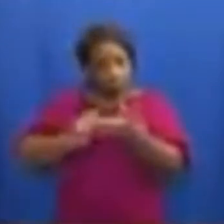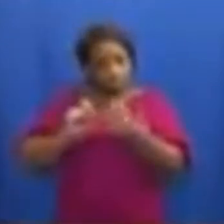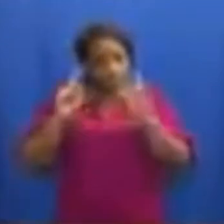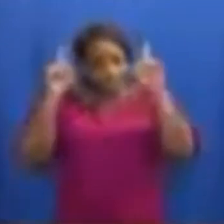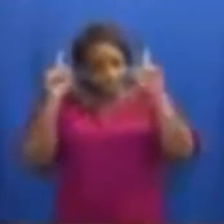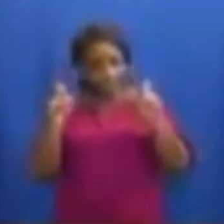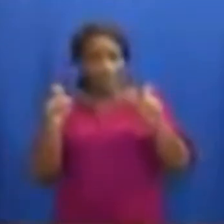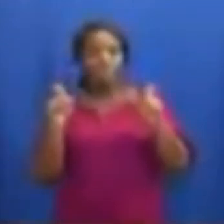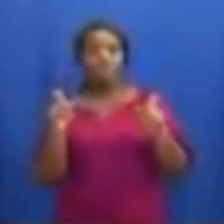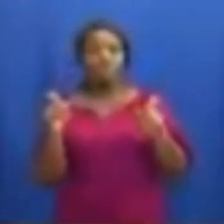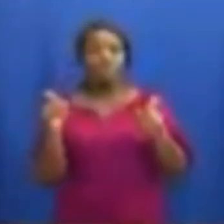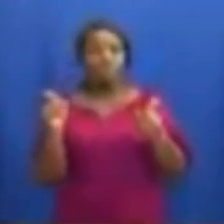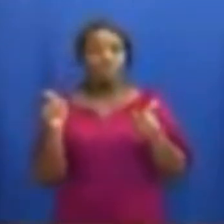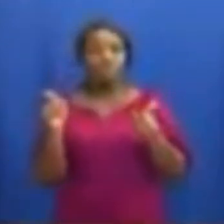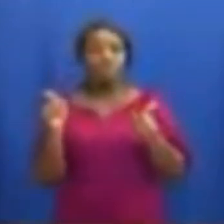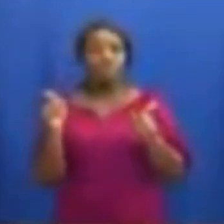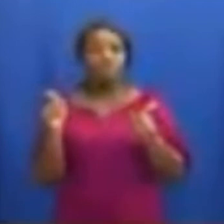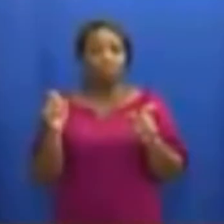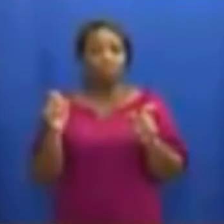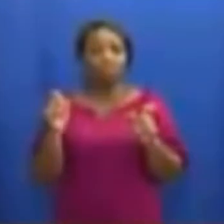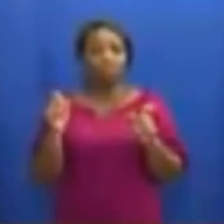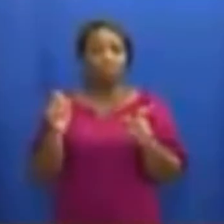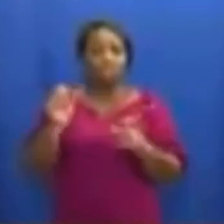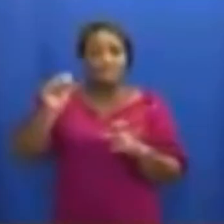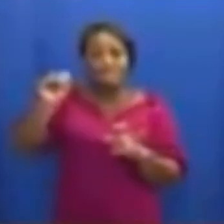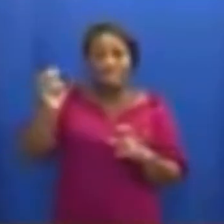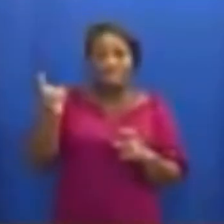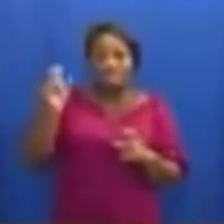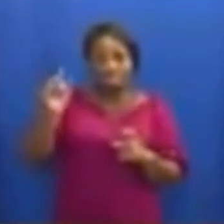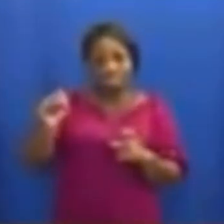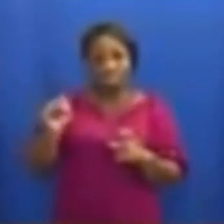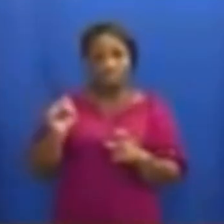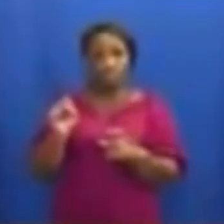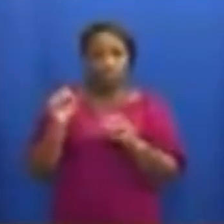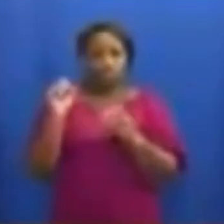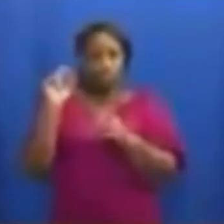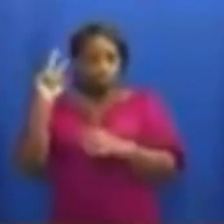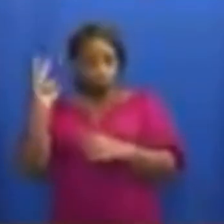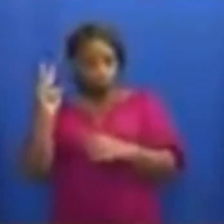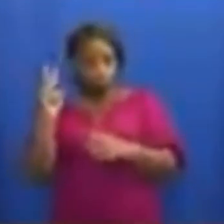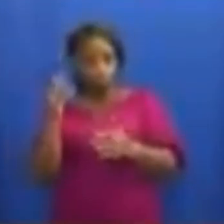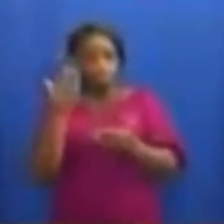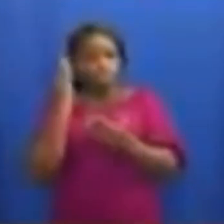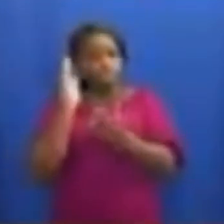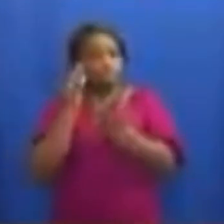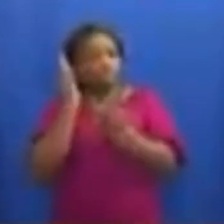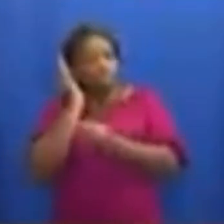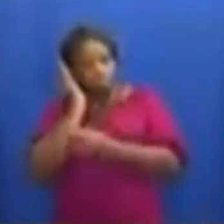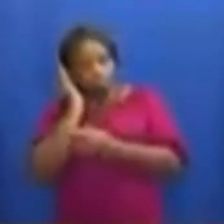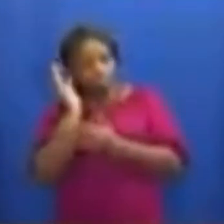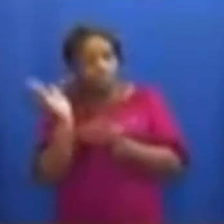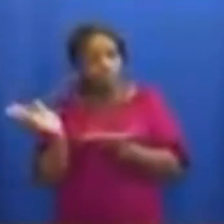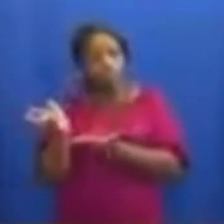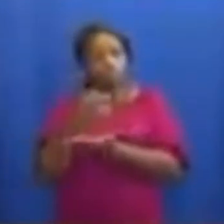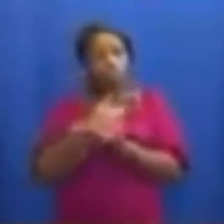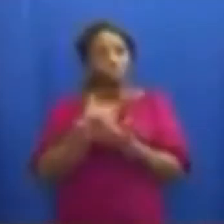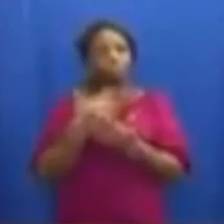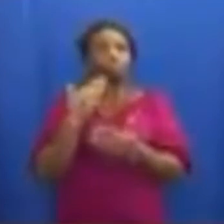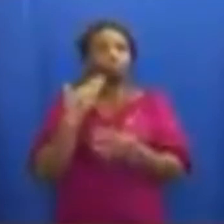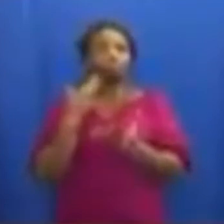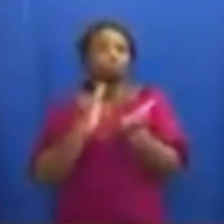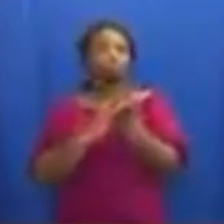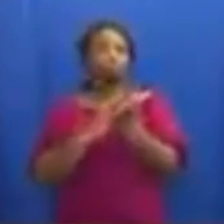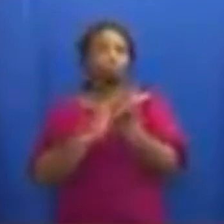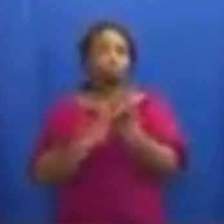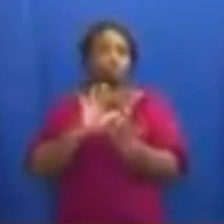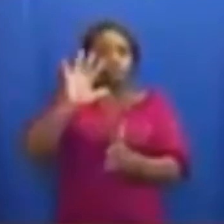-term examinations. SHS 2 students in boarding housing houses are to return to their various dormitories